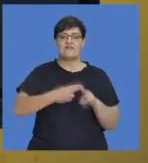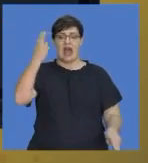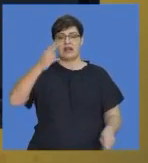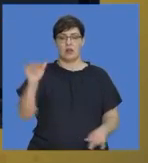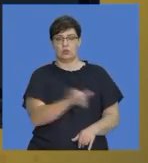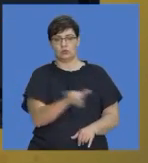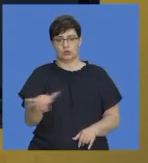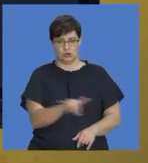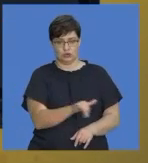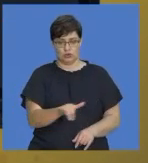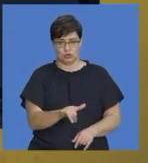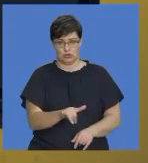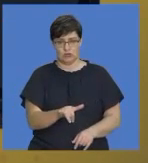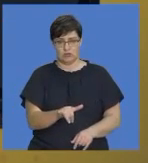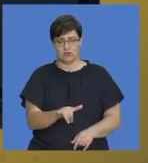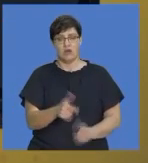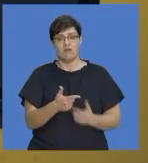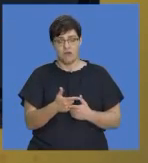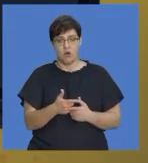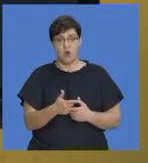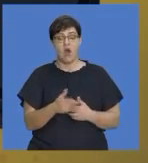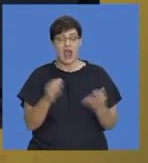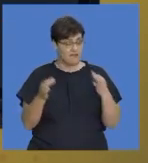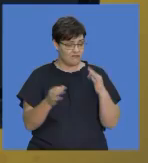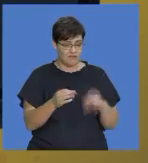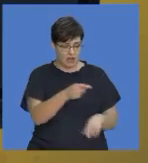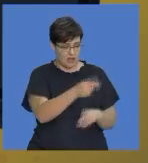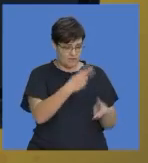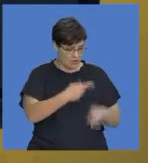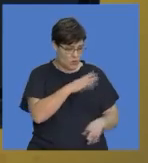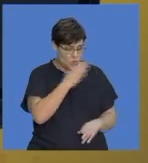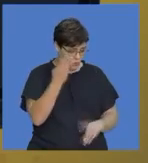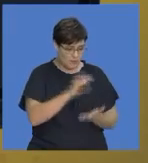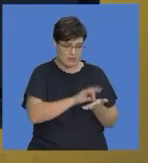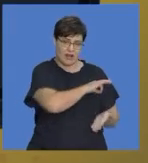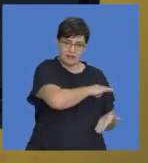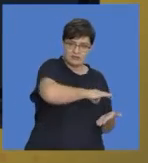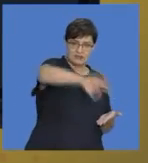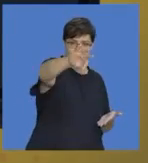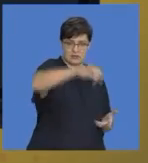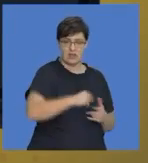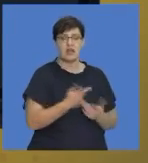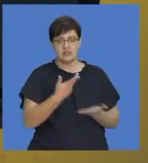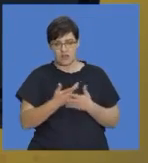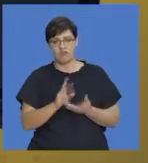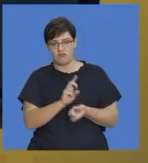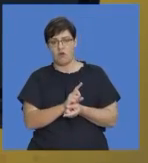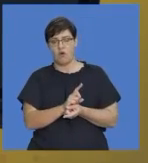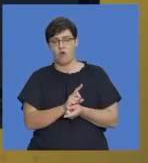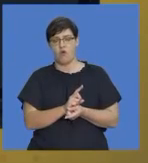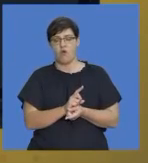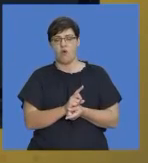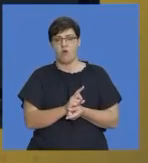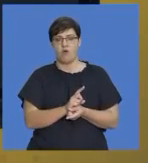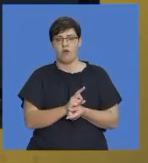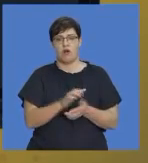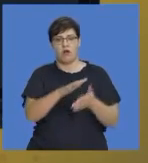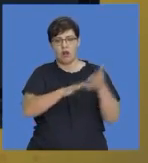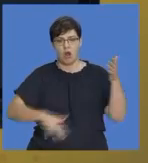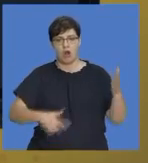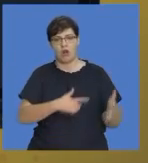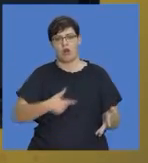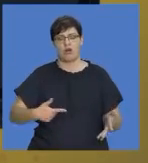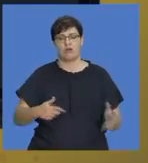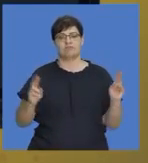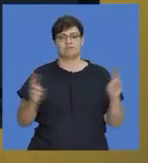that will be marked for the assessment for the essay writing section and for the transactional longer and shorter